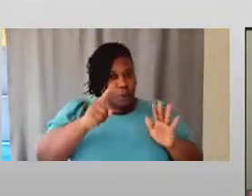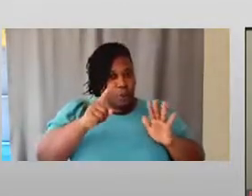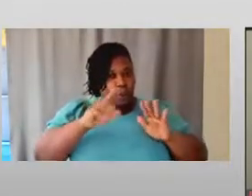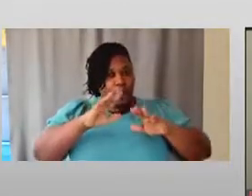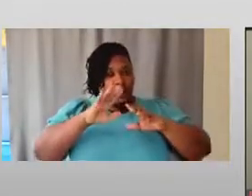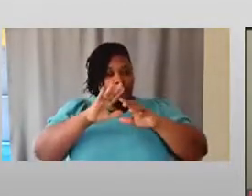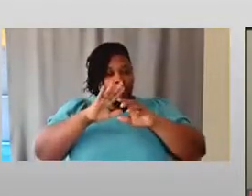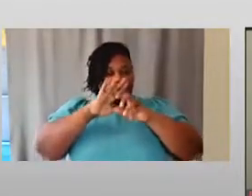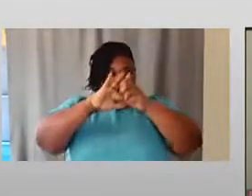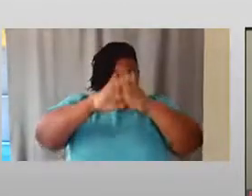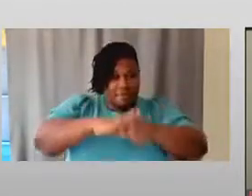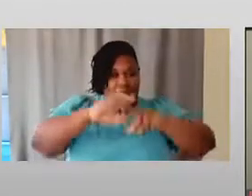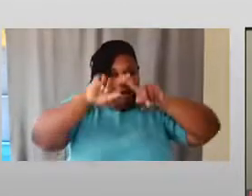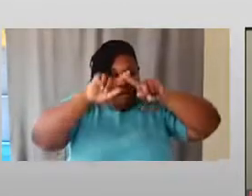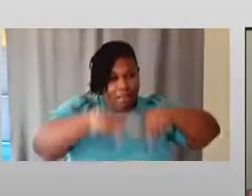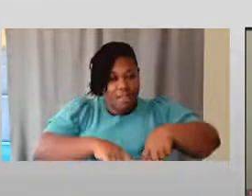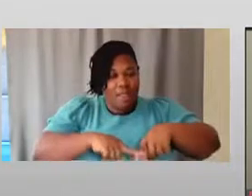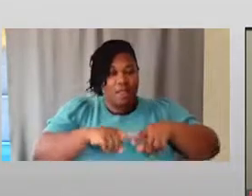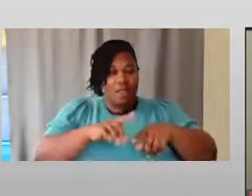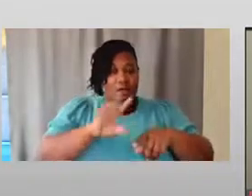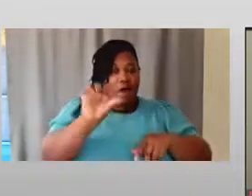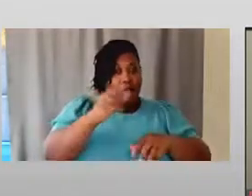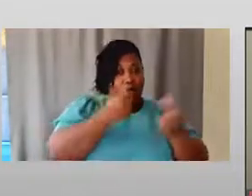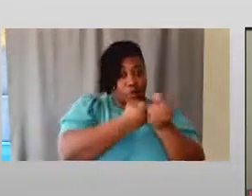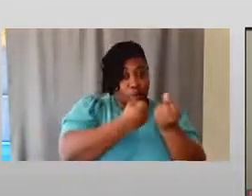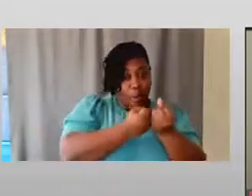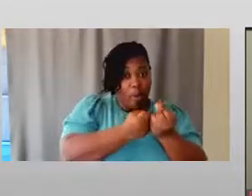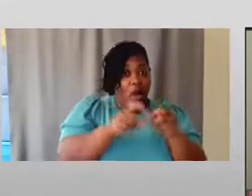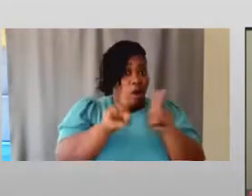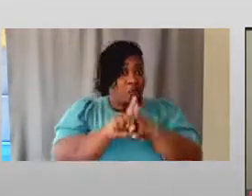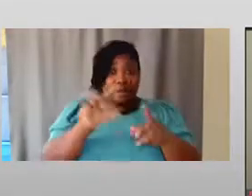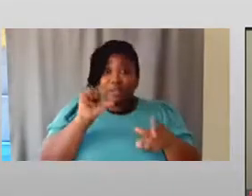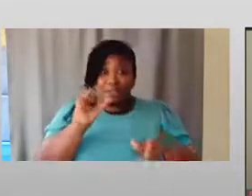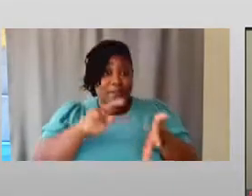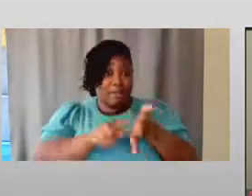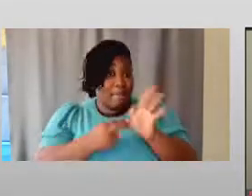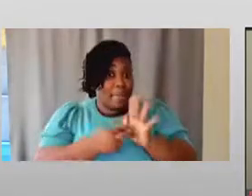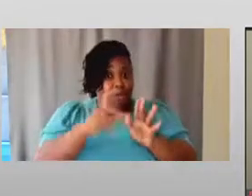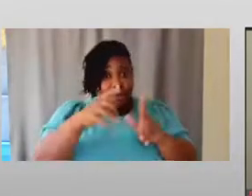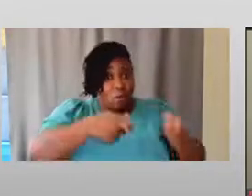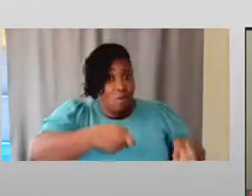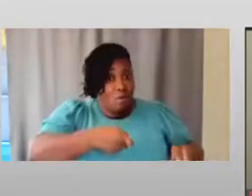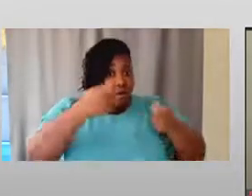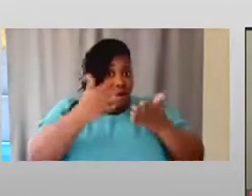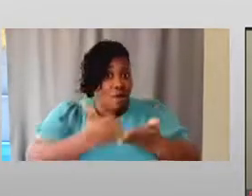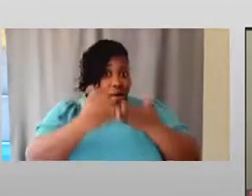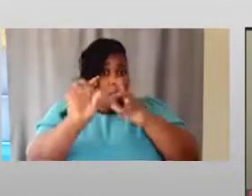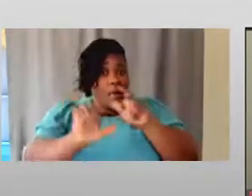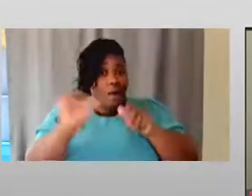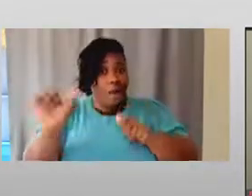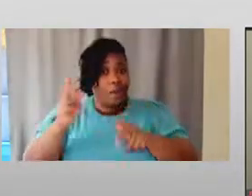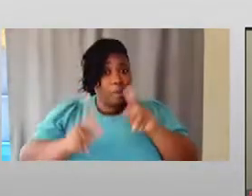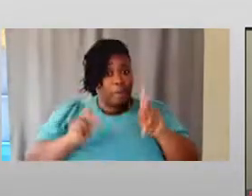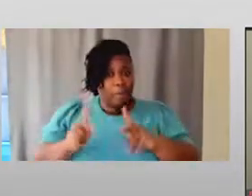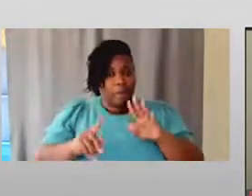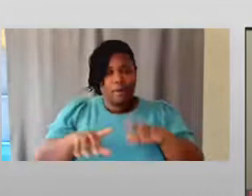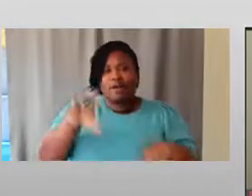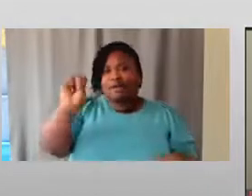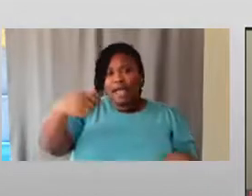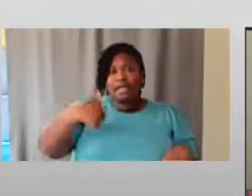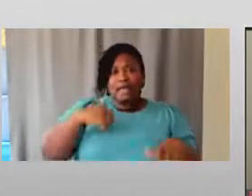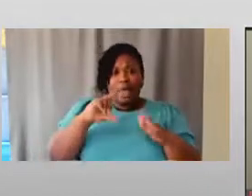supports and you don't bring other people up with you because, yeah, okay, I'm a grad student. I'm a Black woman, but